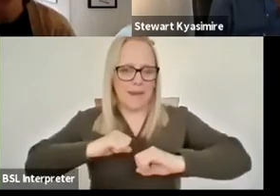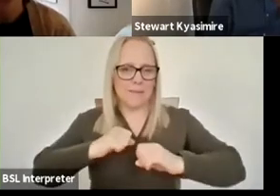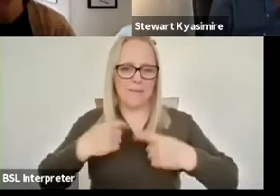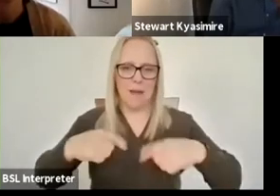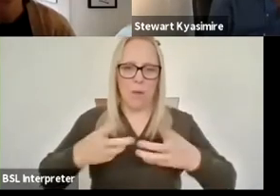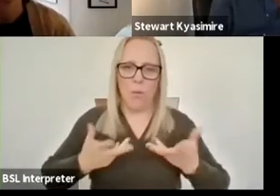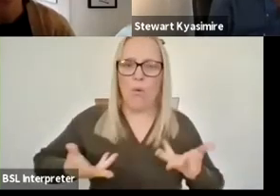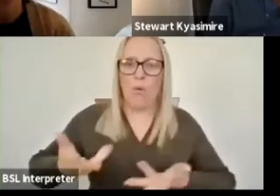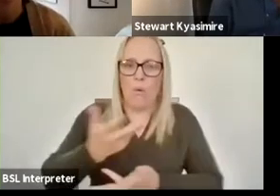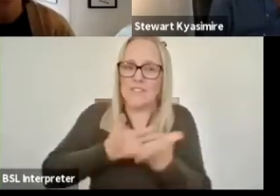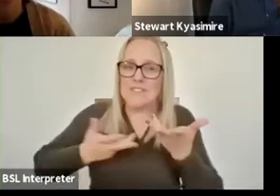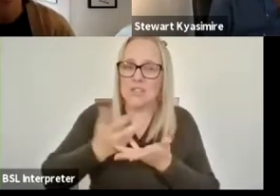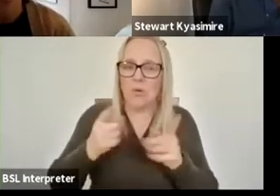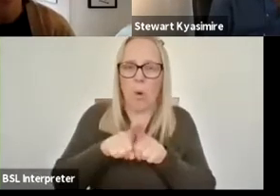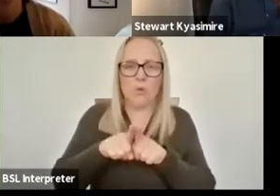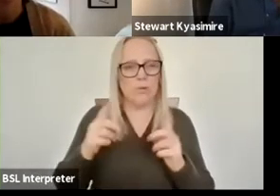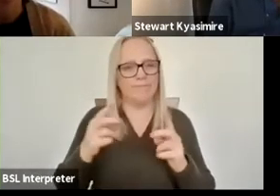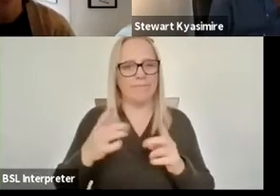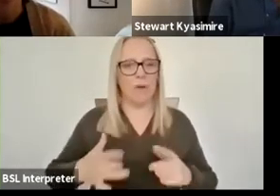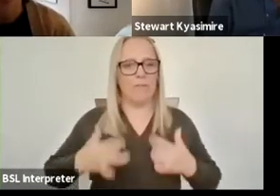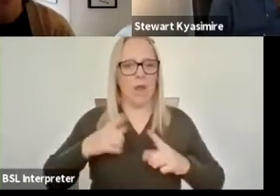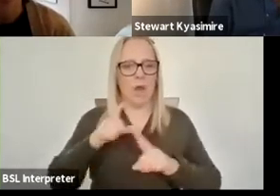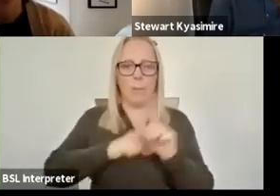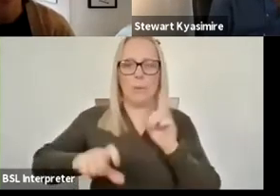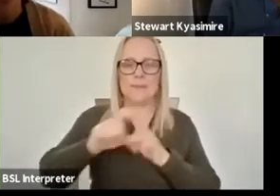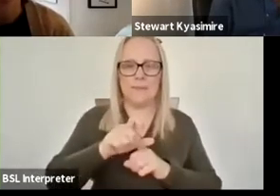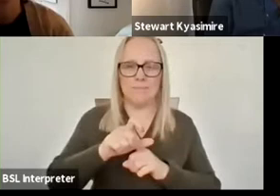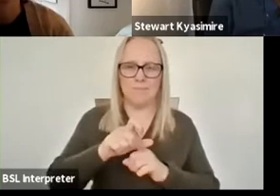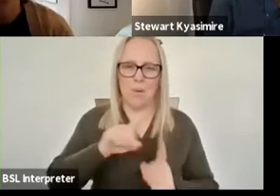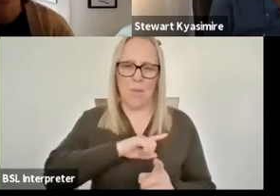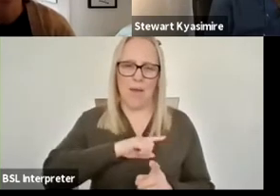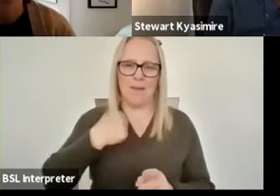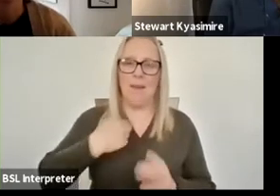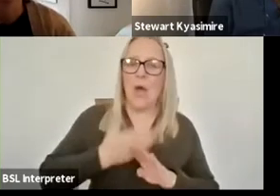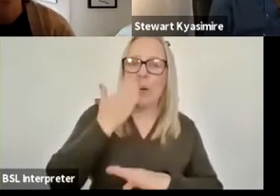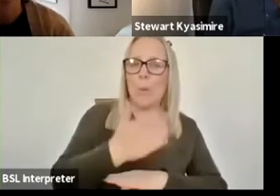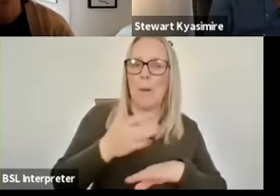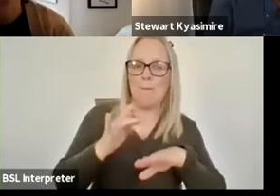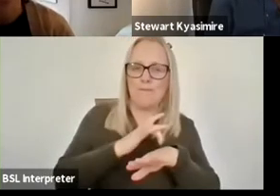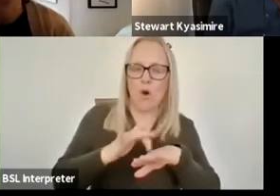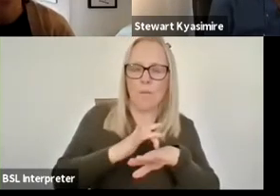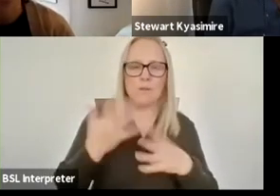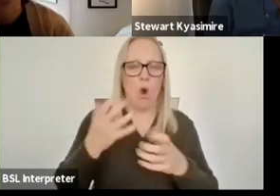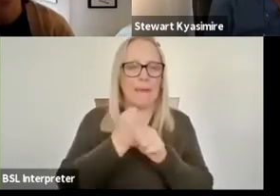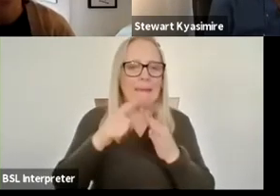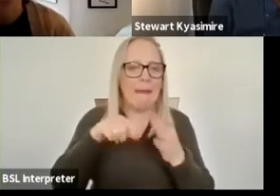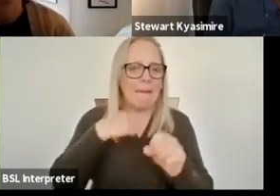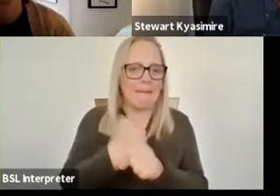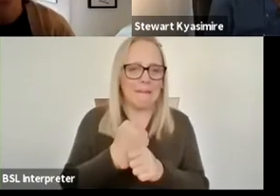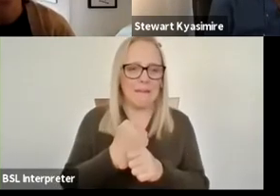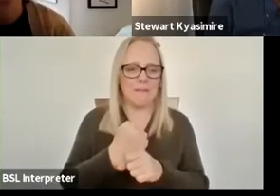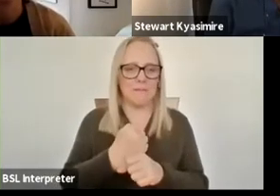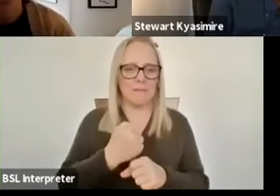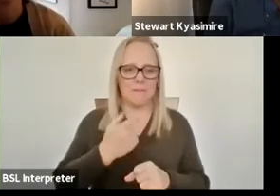community because you know when i go to a gig or a performance or something so much of of what i learn in this space